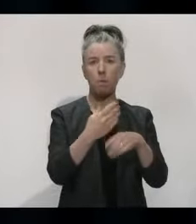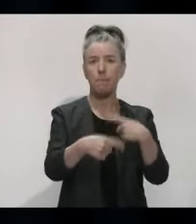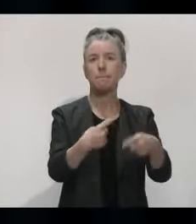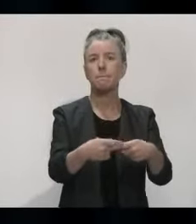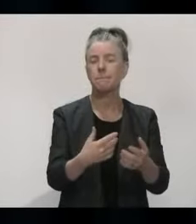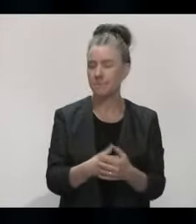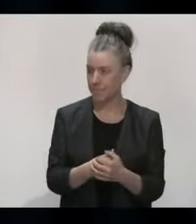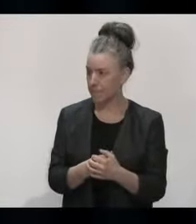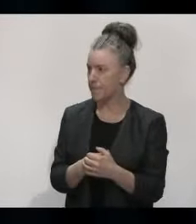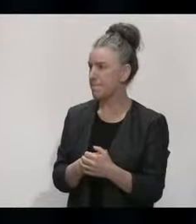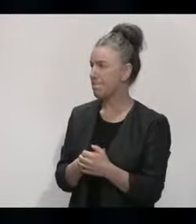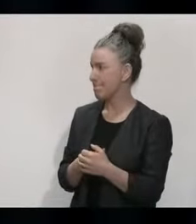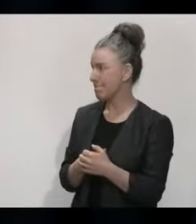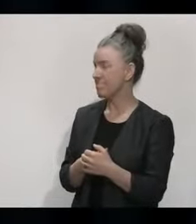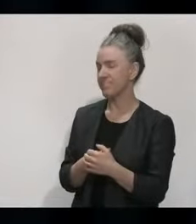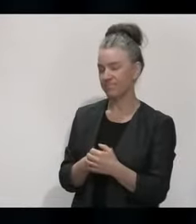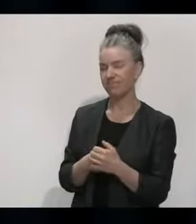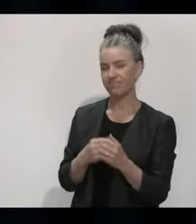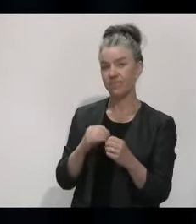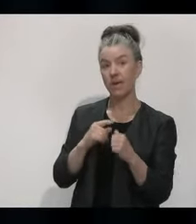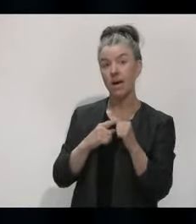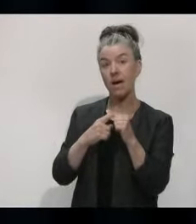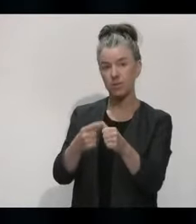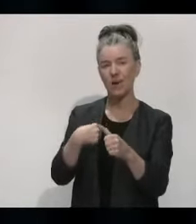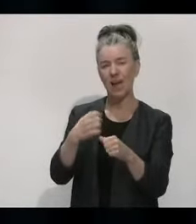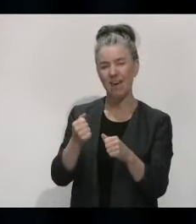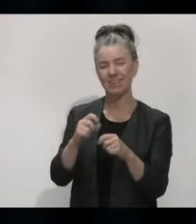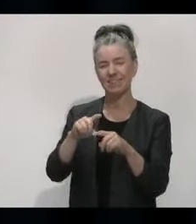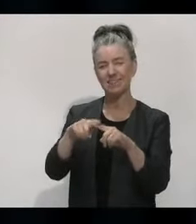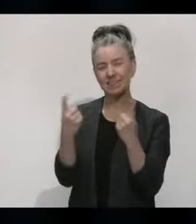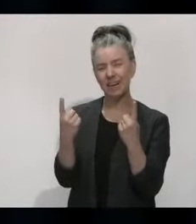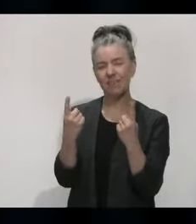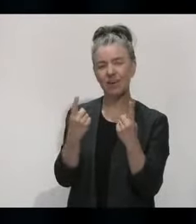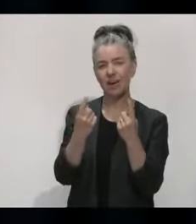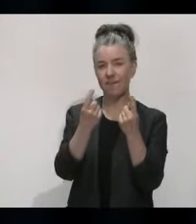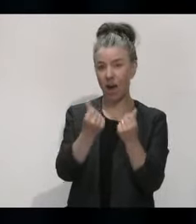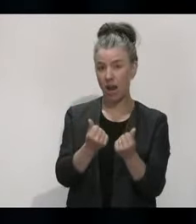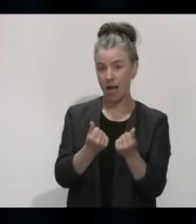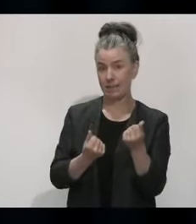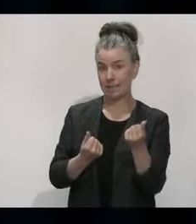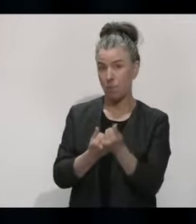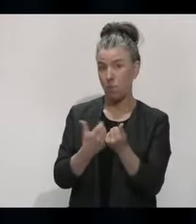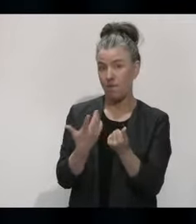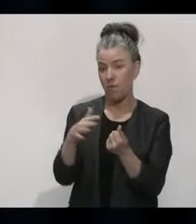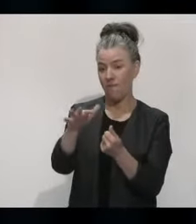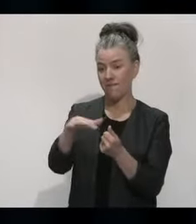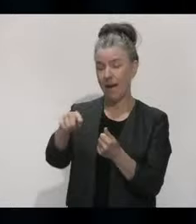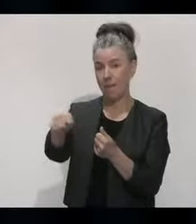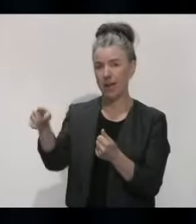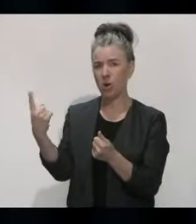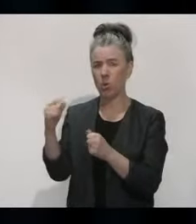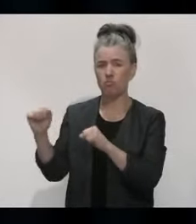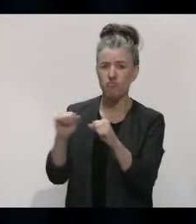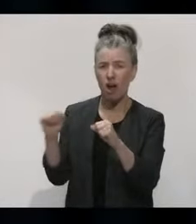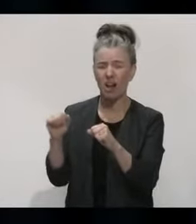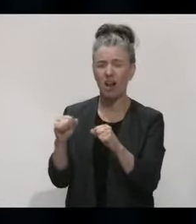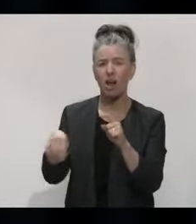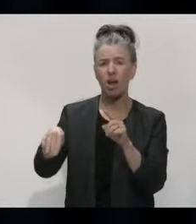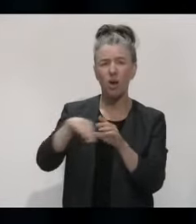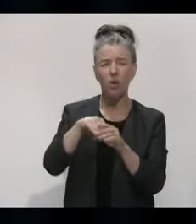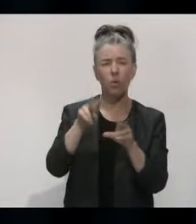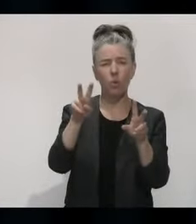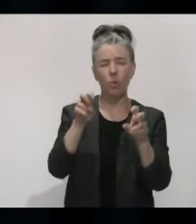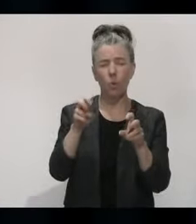of mechanisms in place, the financial support mechanisms in place for families that are experiencing financial hardship, including the COVID income relief